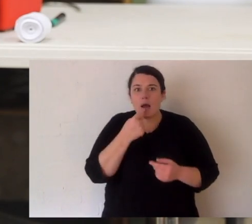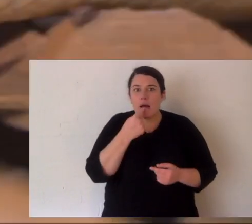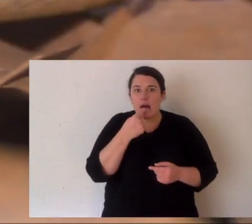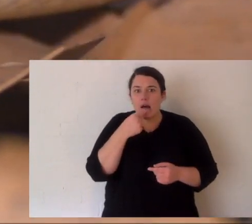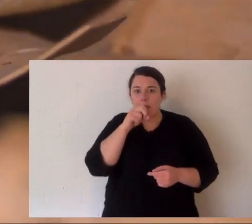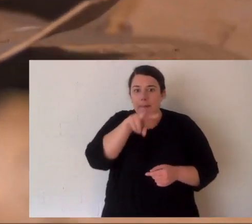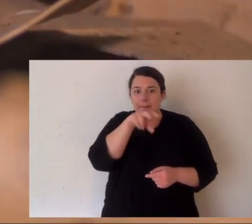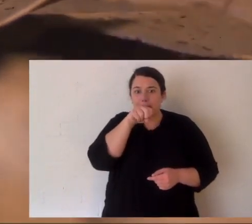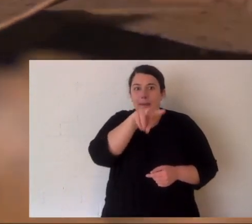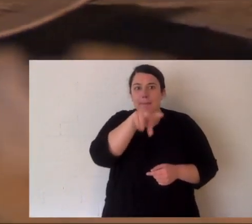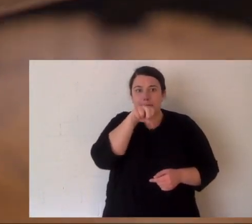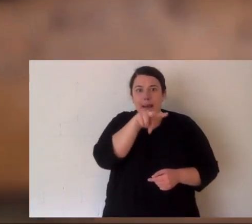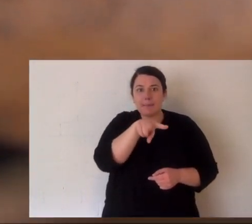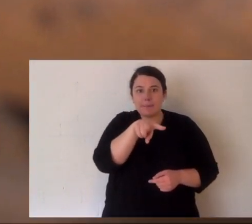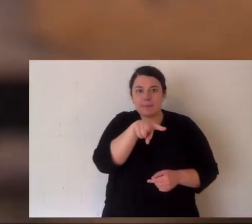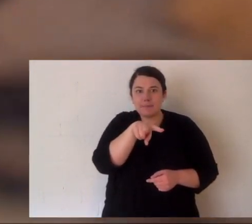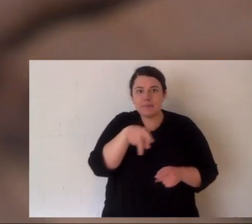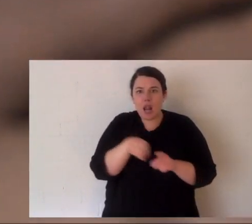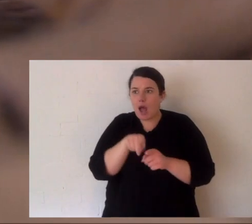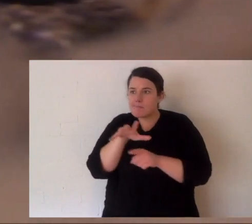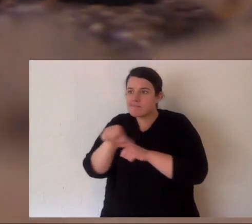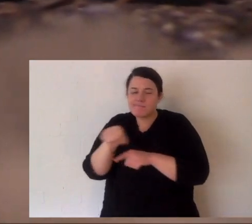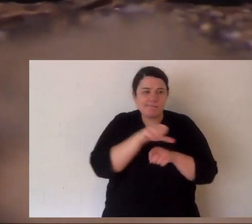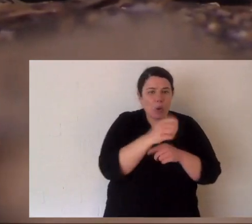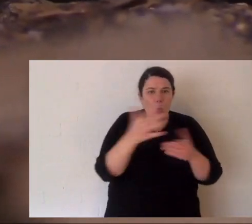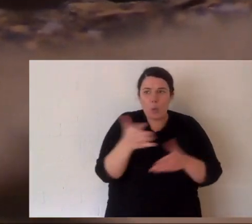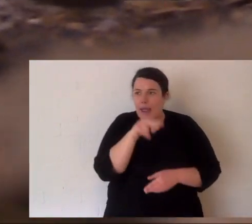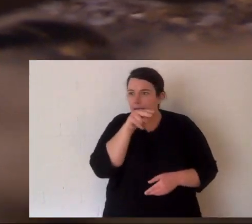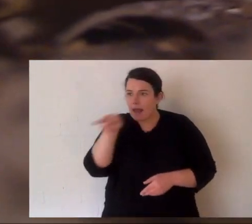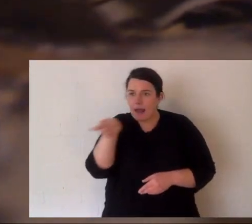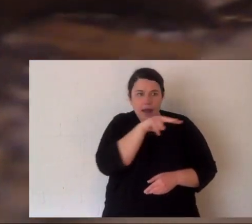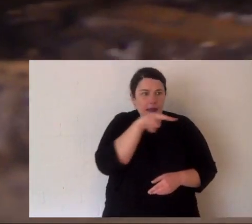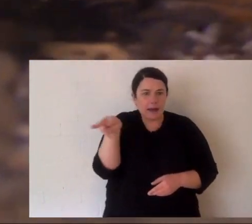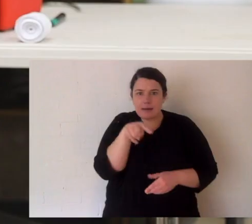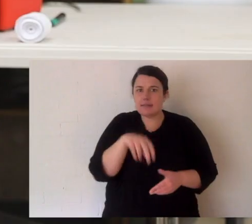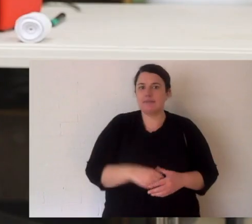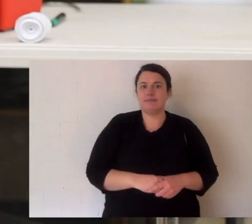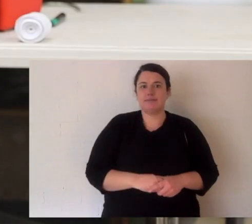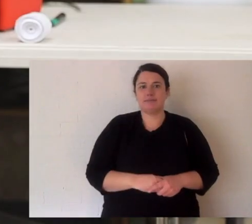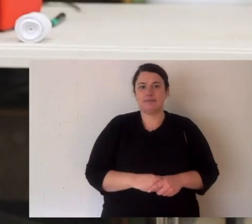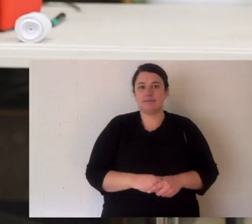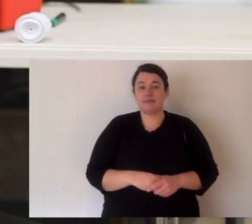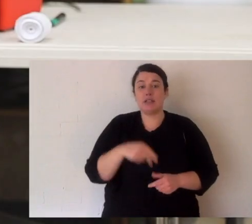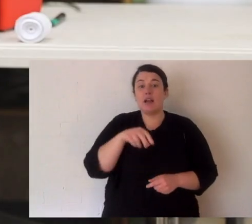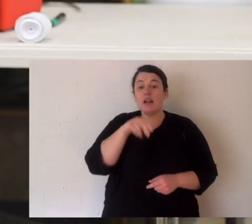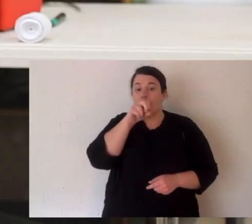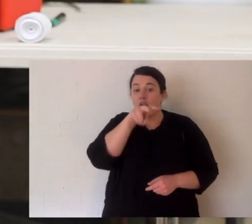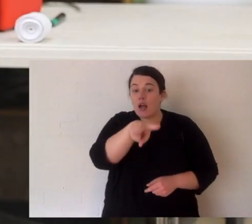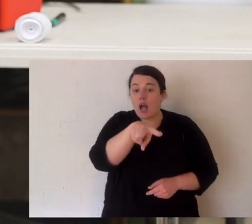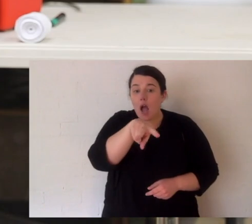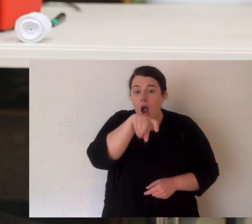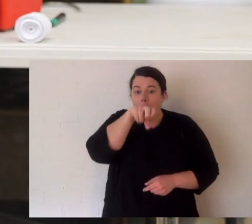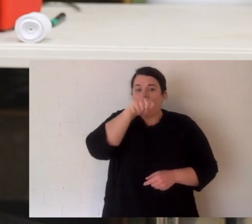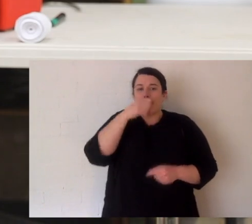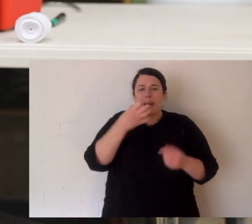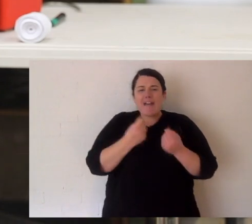tongue. Their tongue flicks and it's like a gold detector. When they flick their tongue it goes back into the mouth